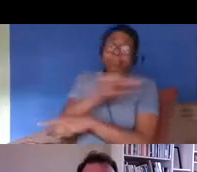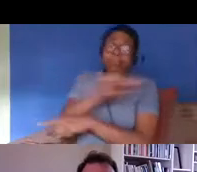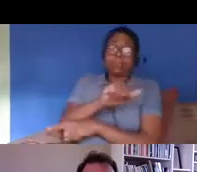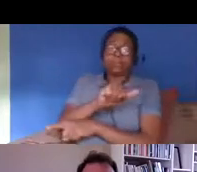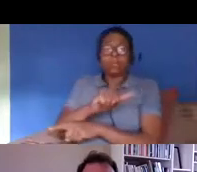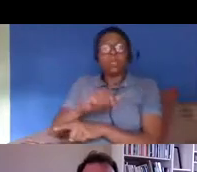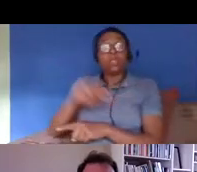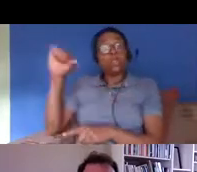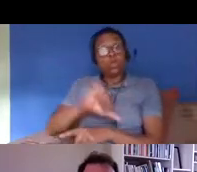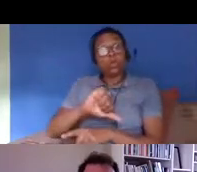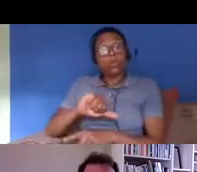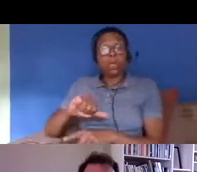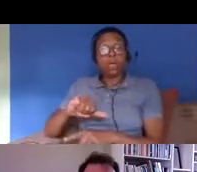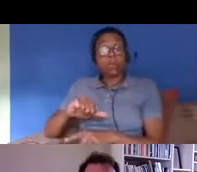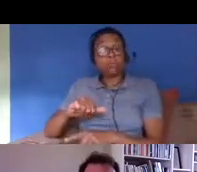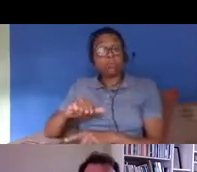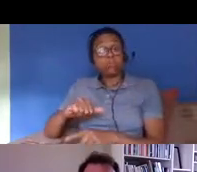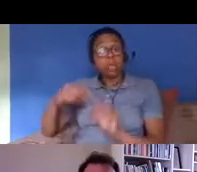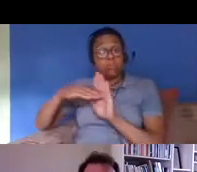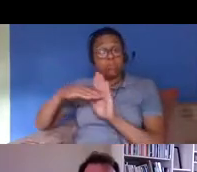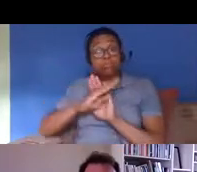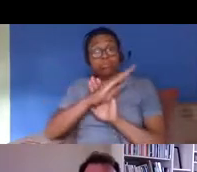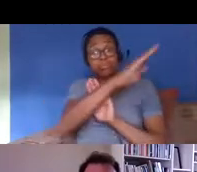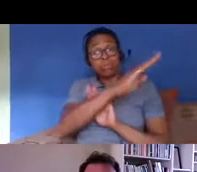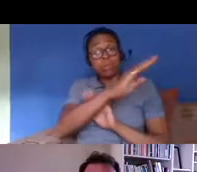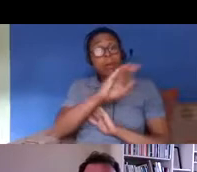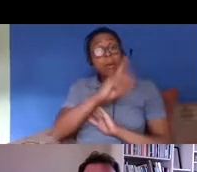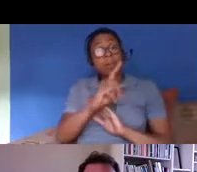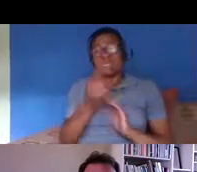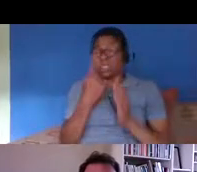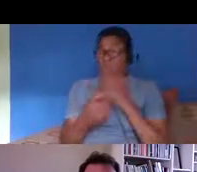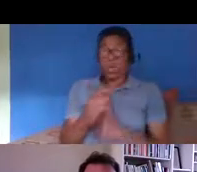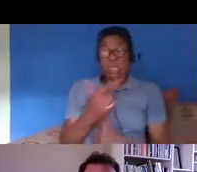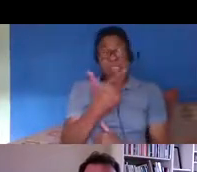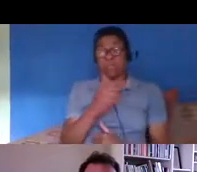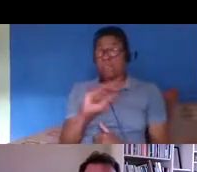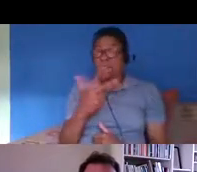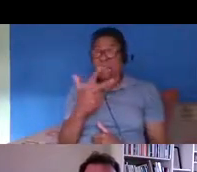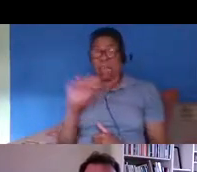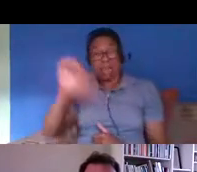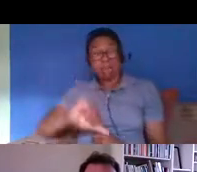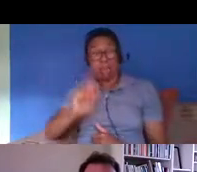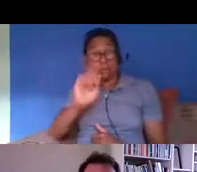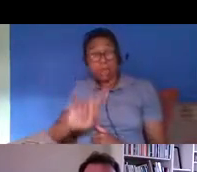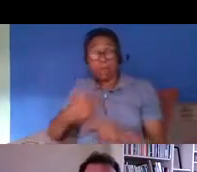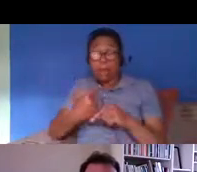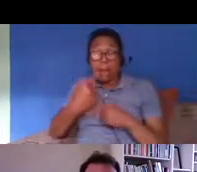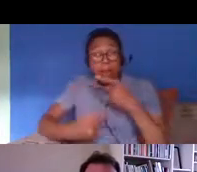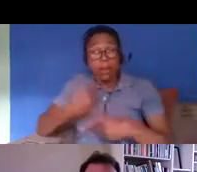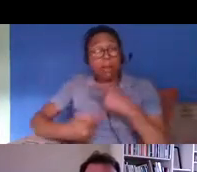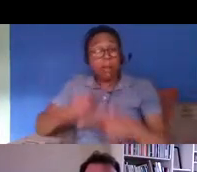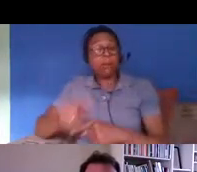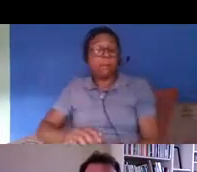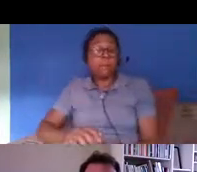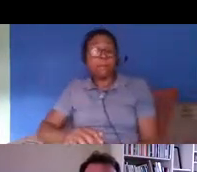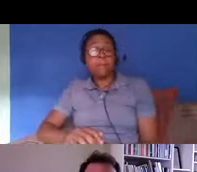and we're only talking about seven or eight thousand people per year so if you look at the size potential size of the unauthorized population